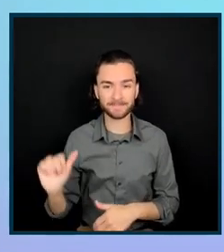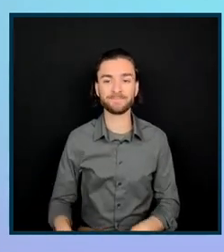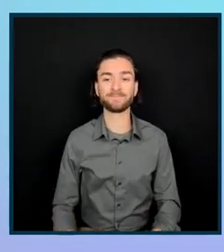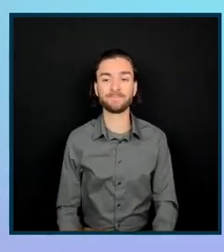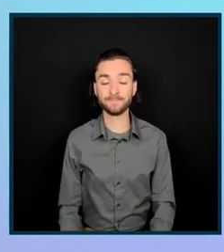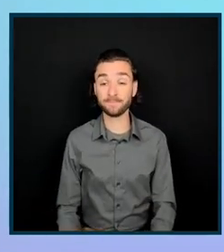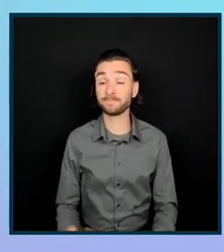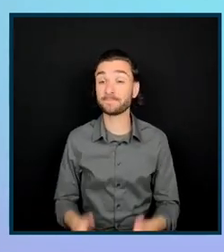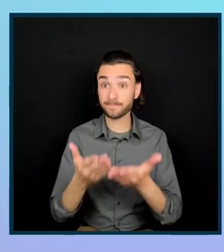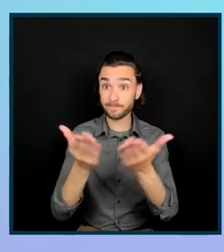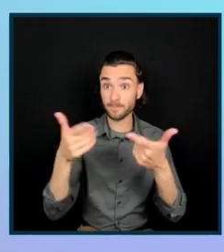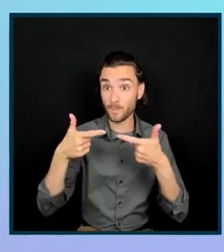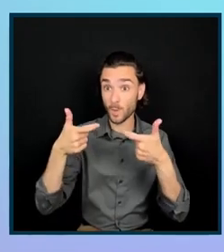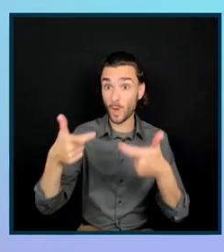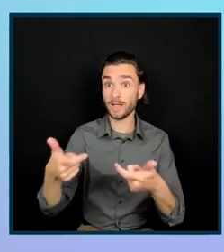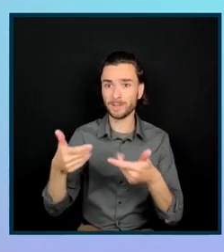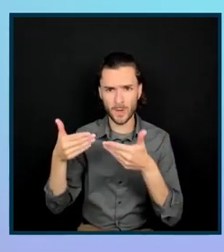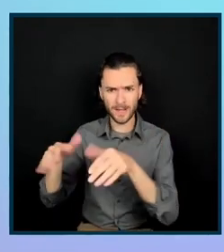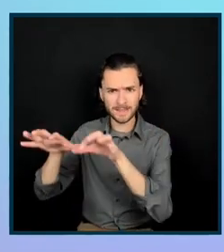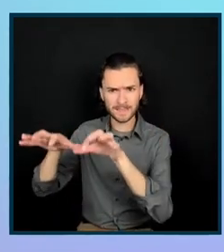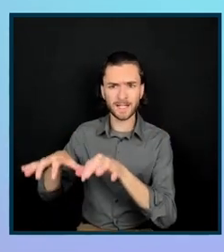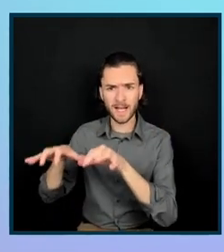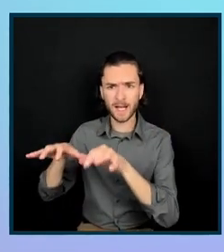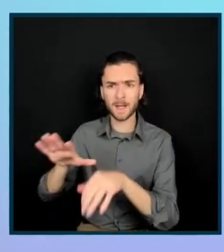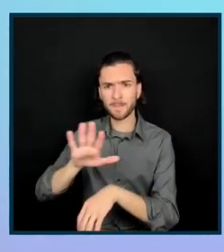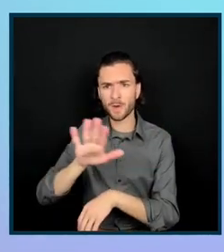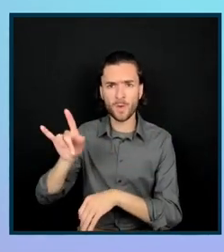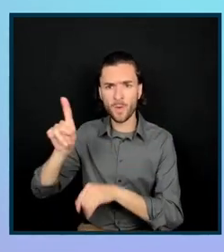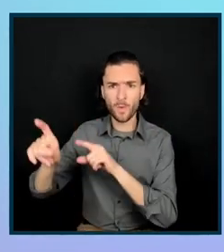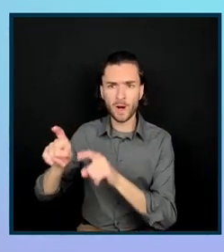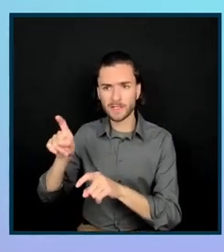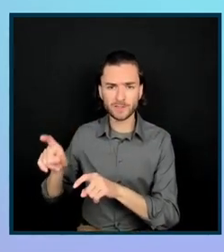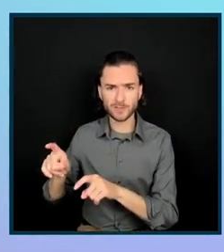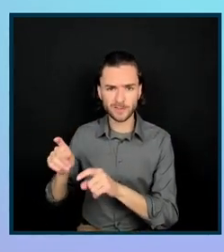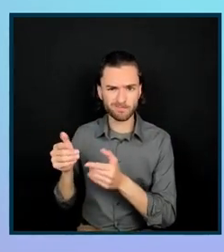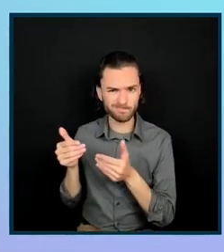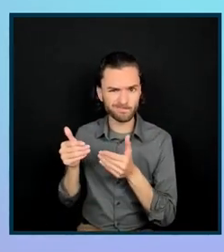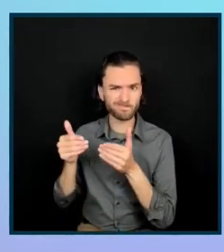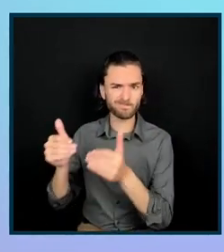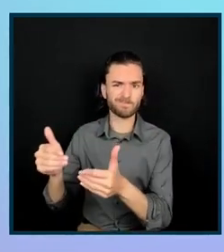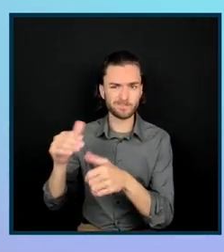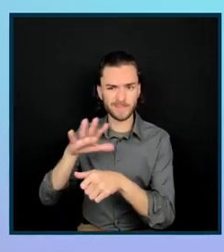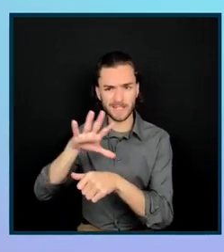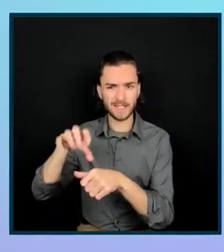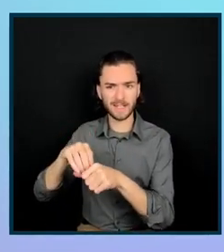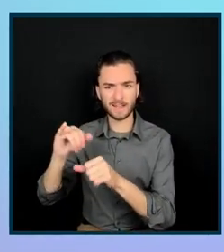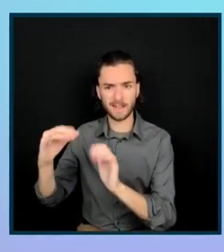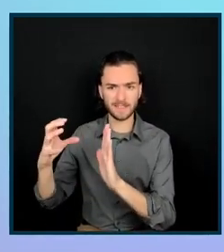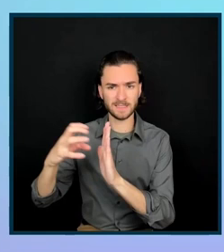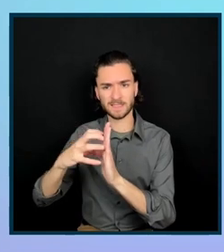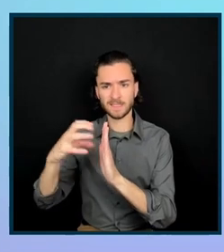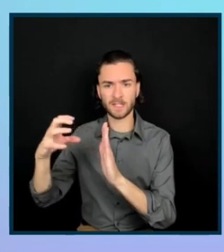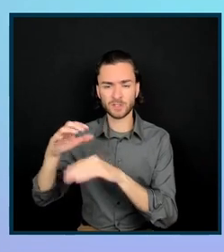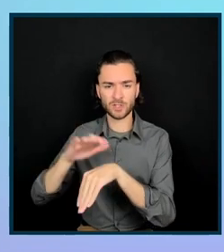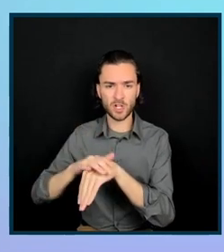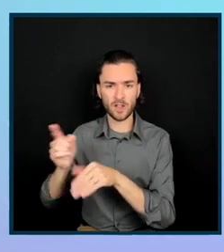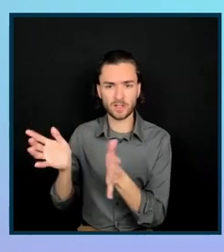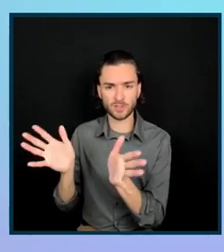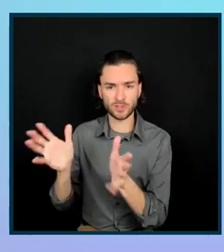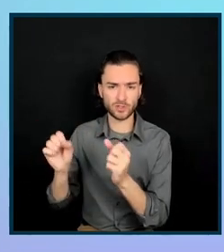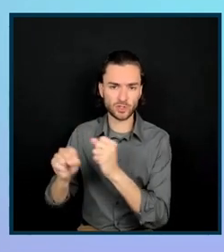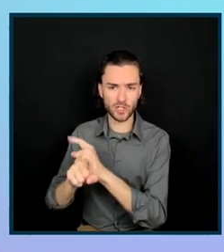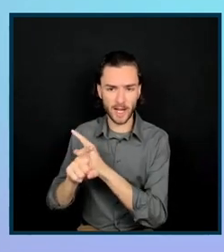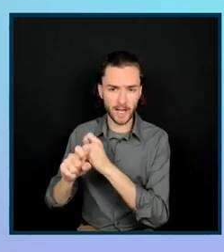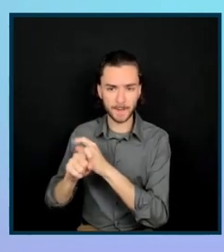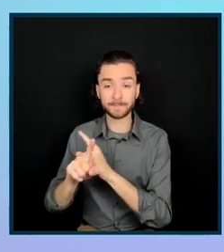if you have questions, please continue to submit them in the Q&A session, in the Q&A section of the chat. So, all right. So, first